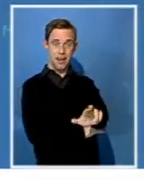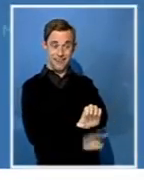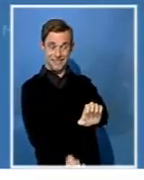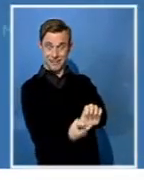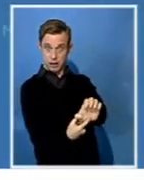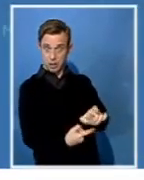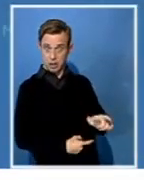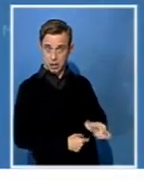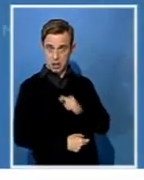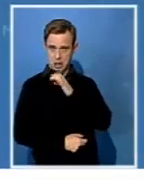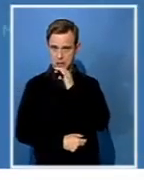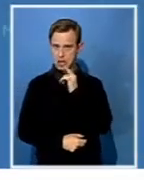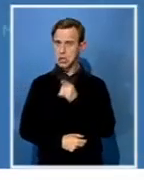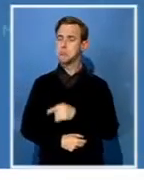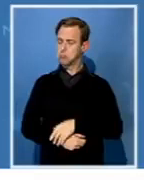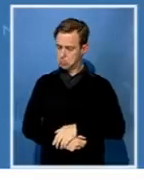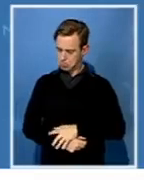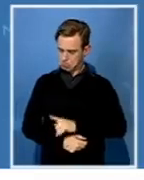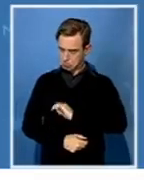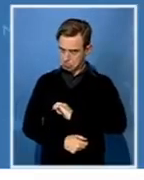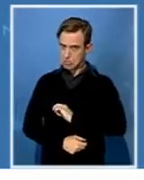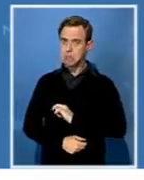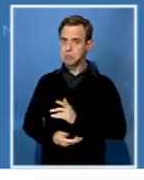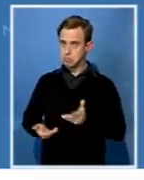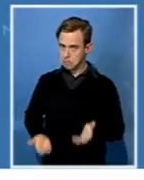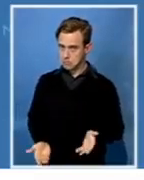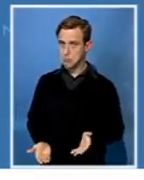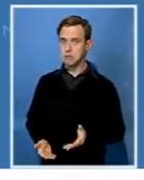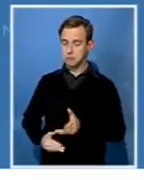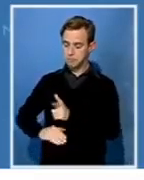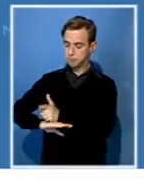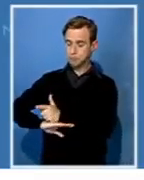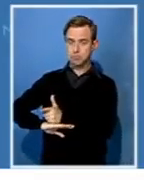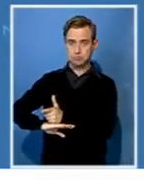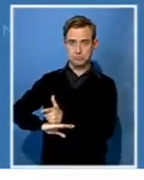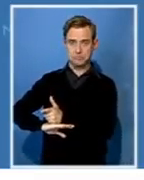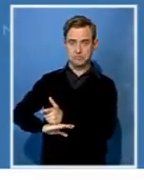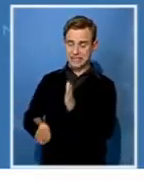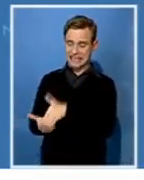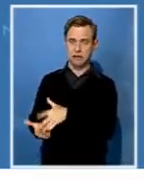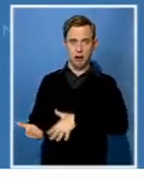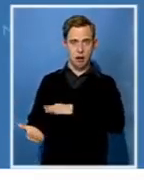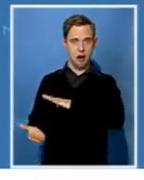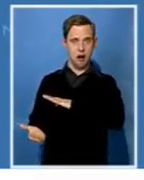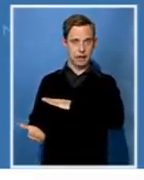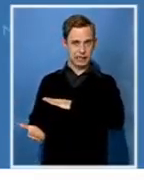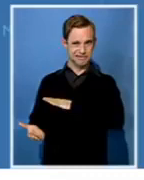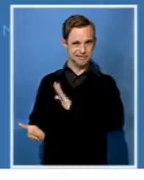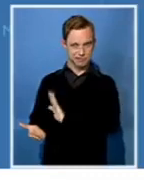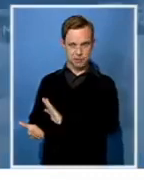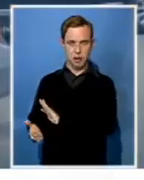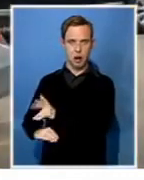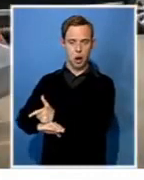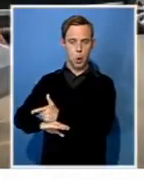left in Cuomo barracks headed for Harare. But we understand